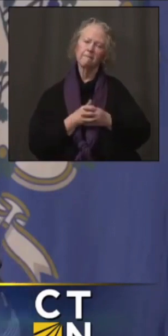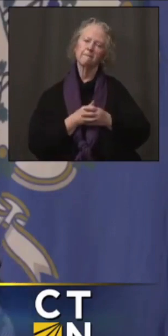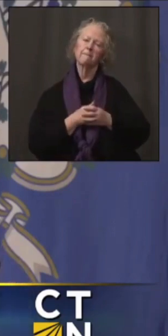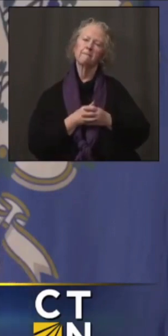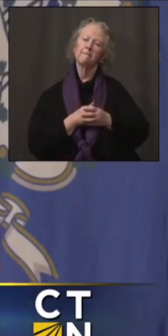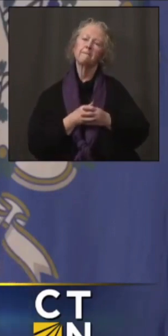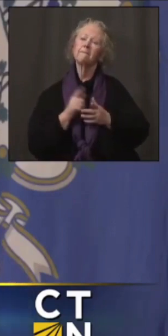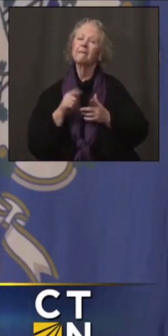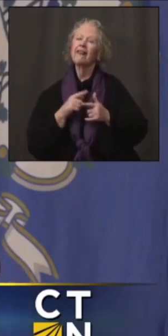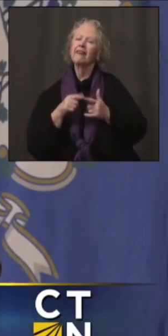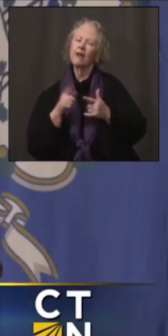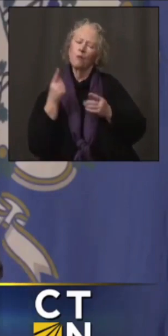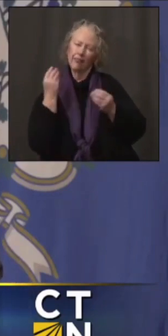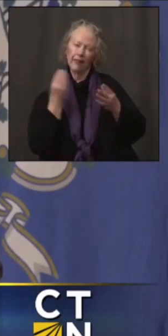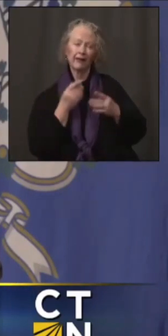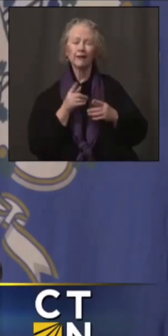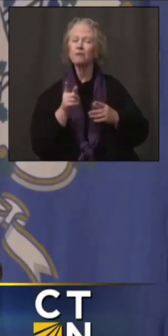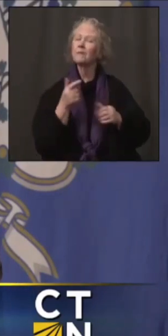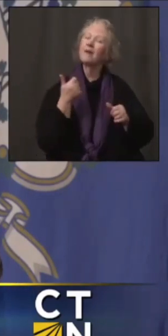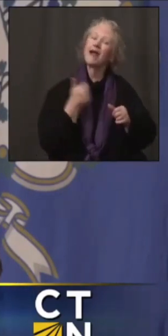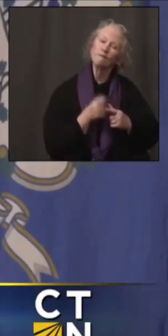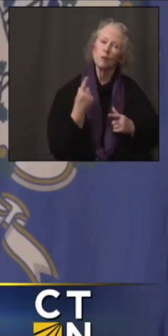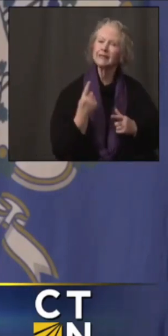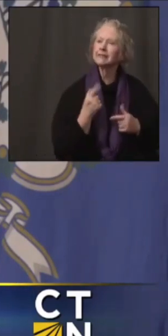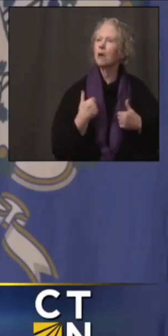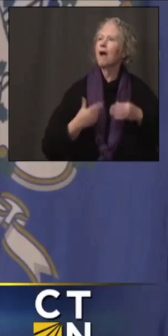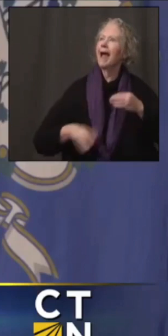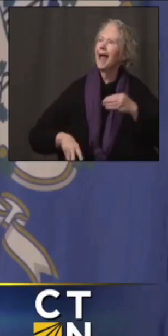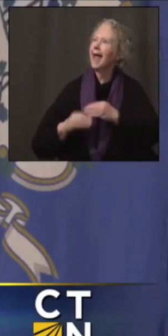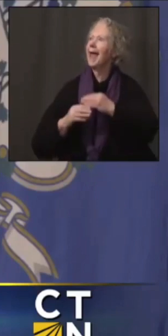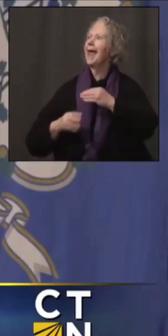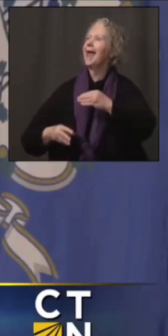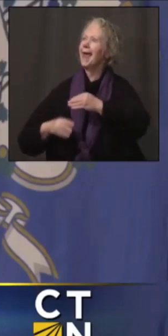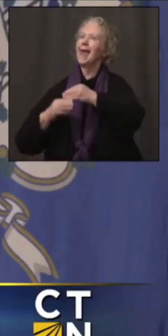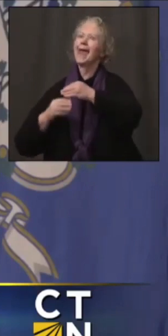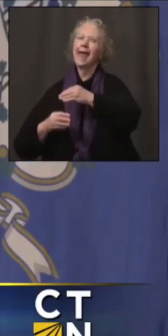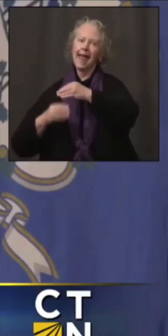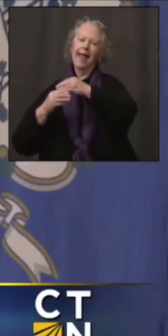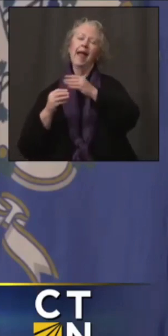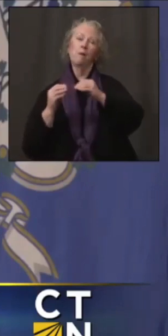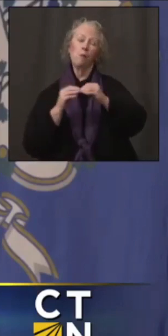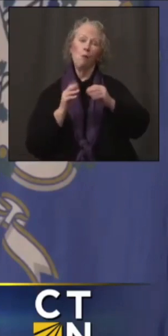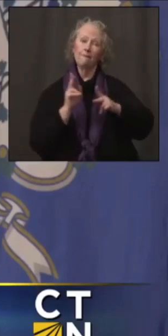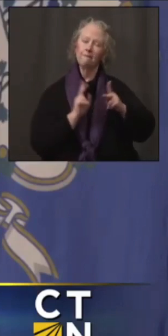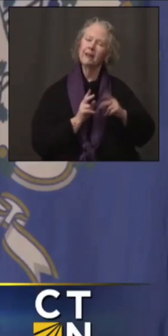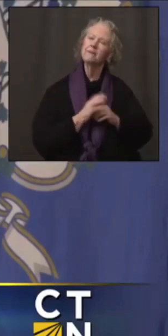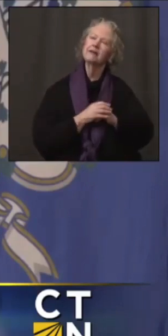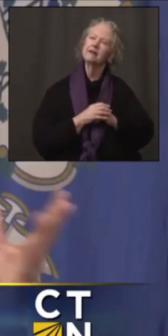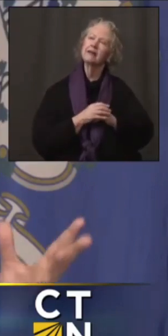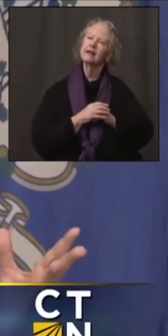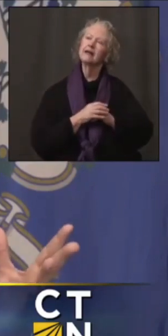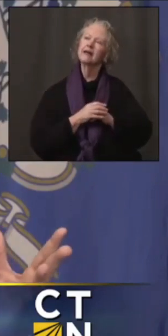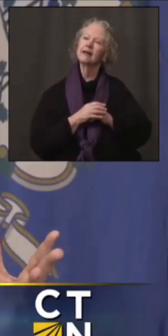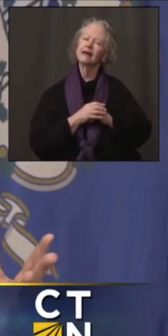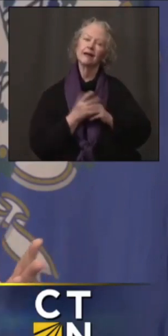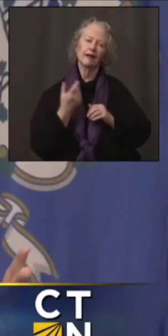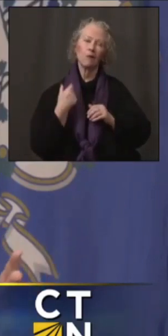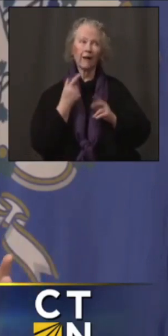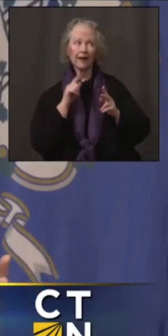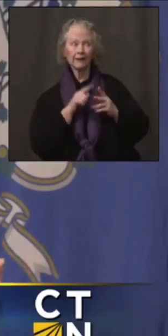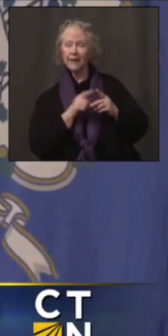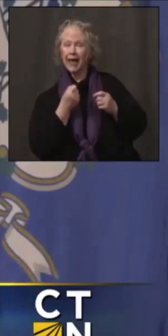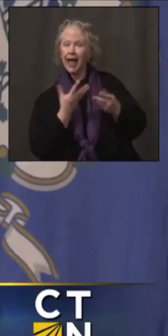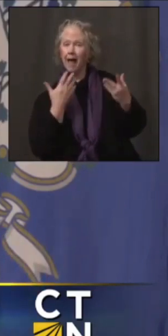will think beyond there. Remember, every time somebody says, let's add more people to phase 1b, uh, our limitation is the number of